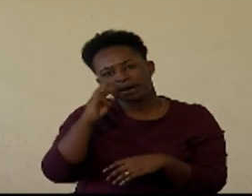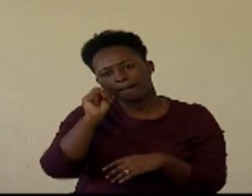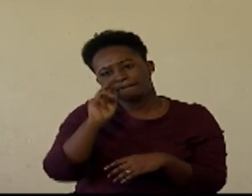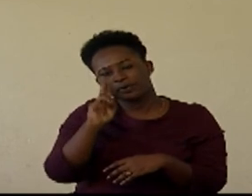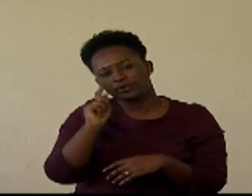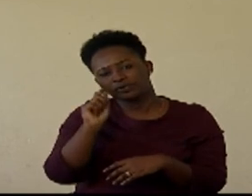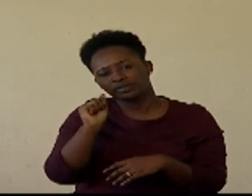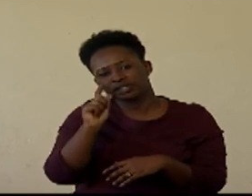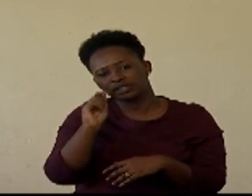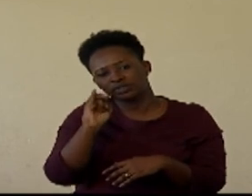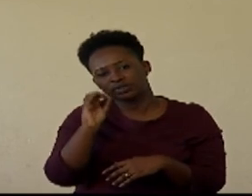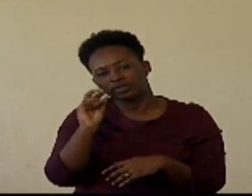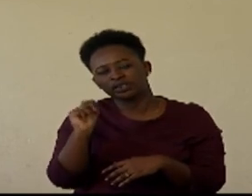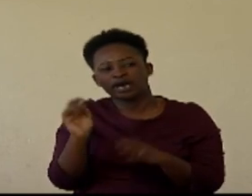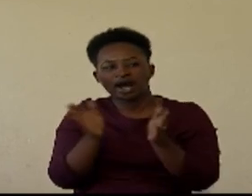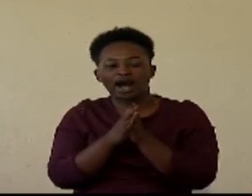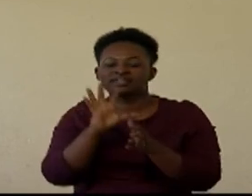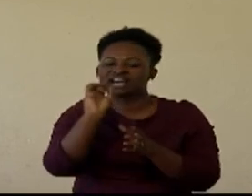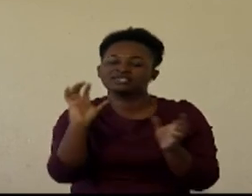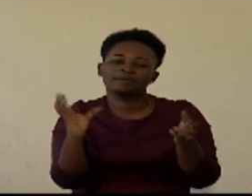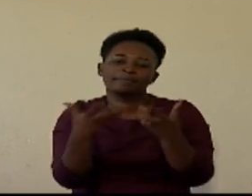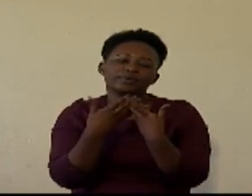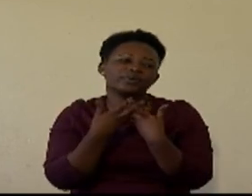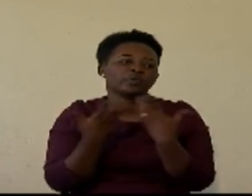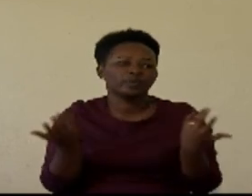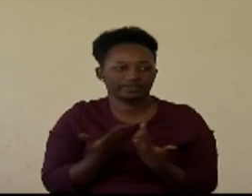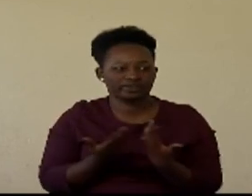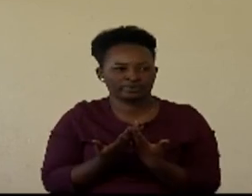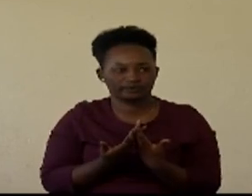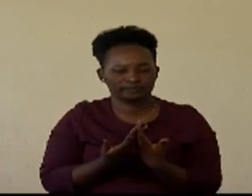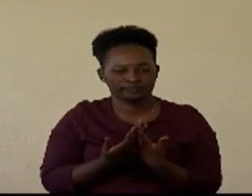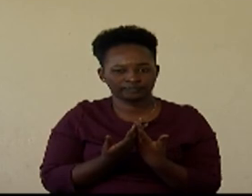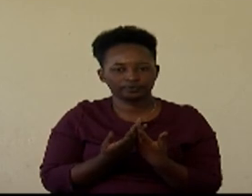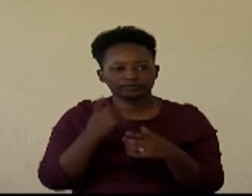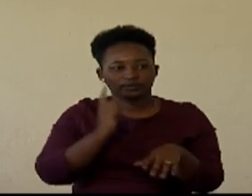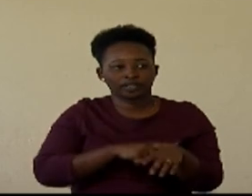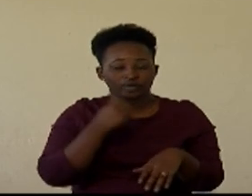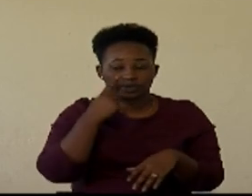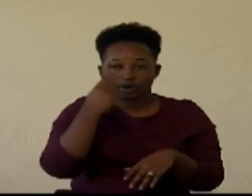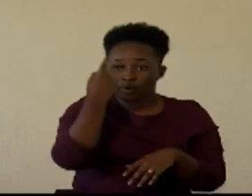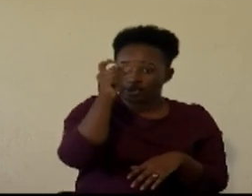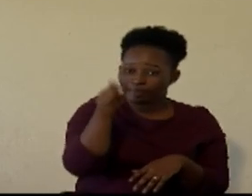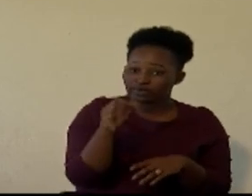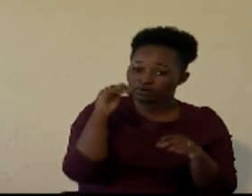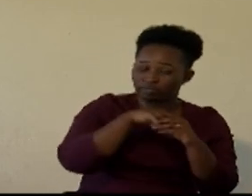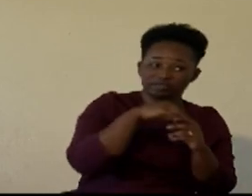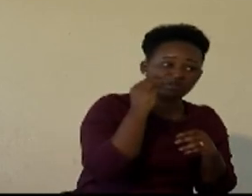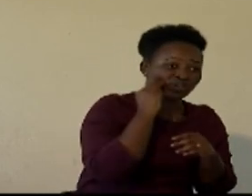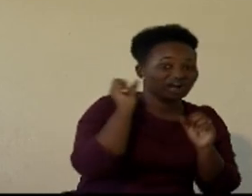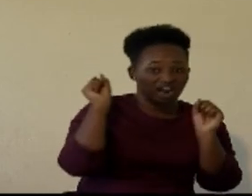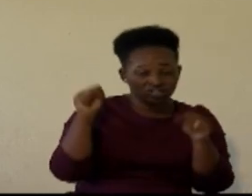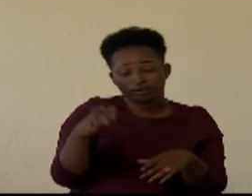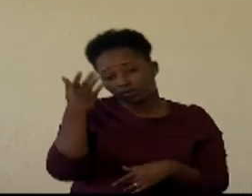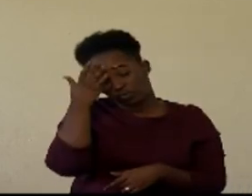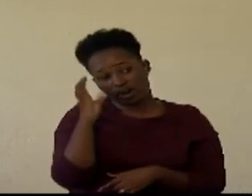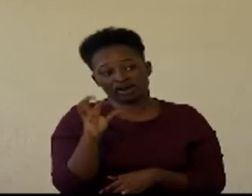every other time we are having some errors remember what you talked about DNA replication one base out of a million incorporated can be advantageous at the